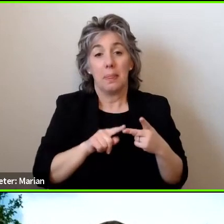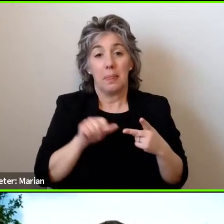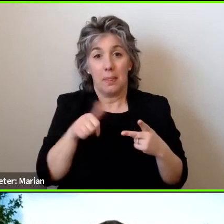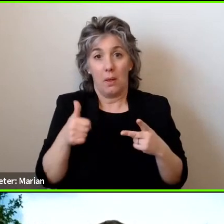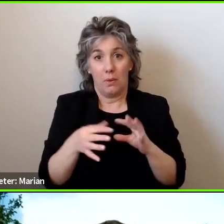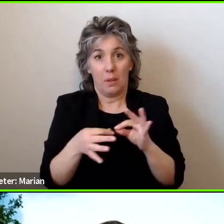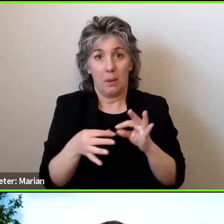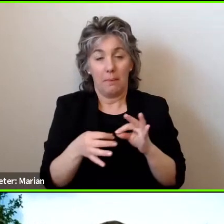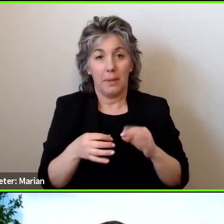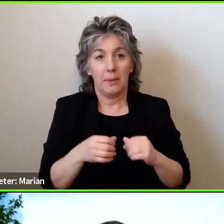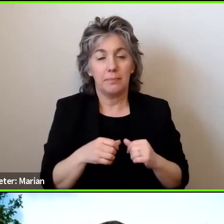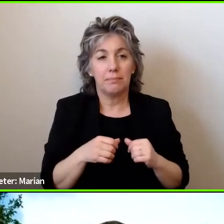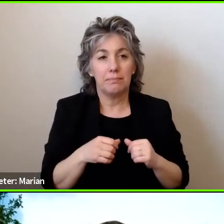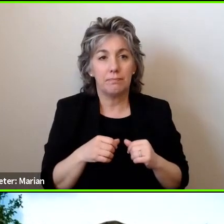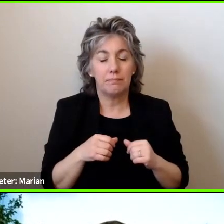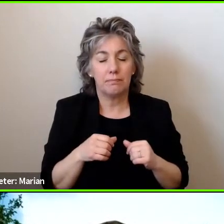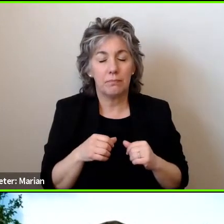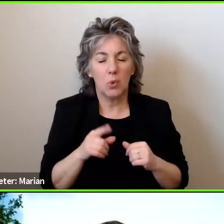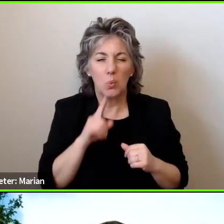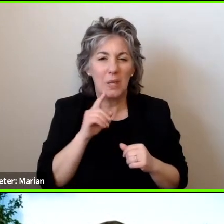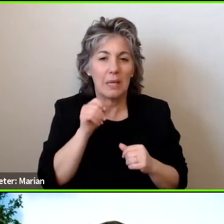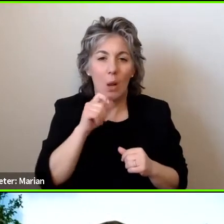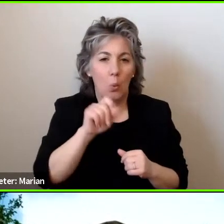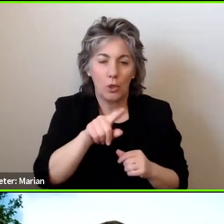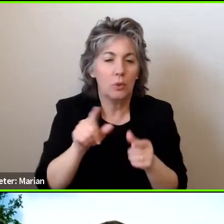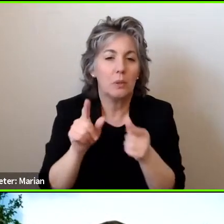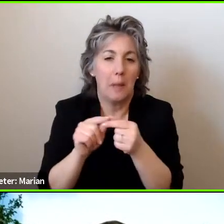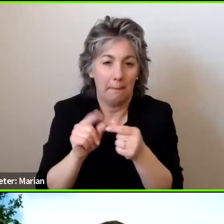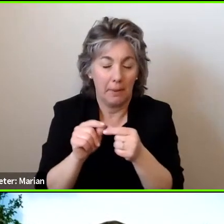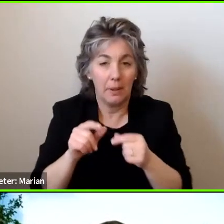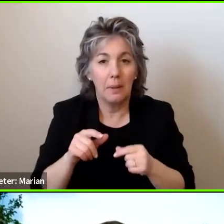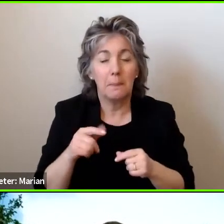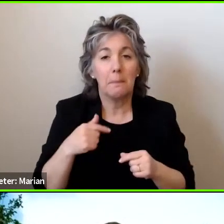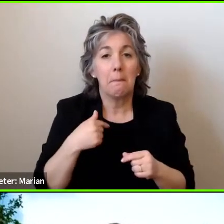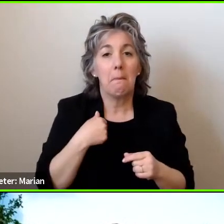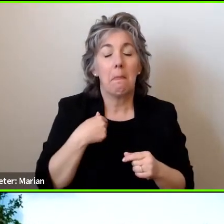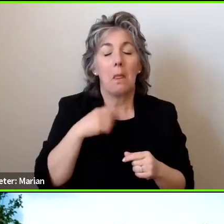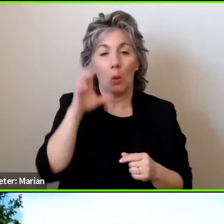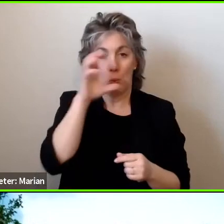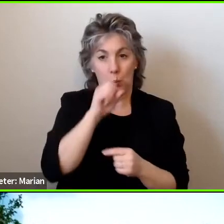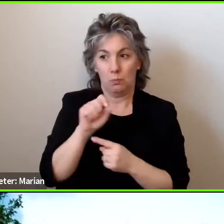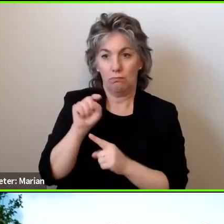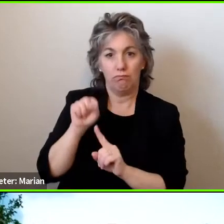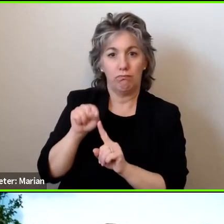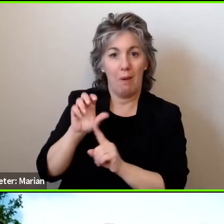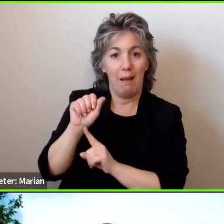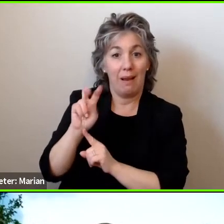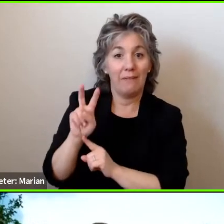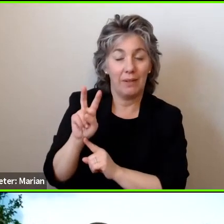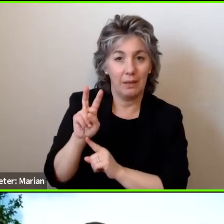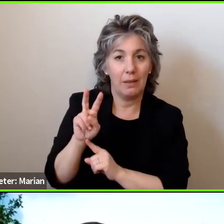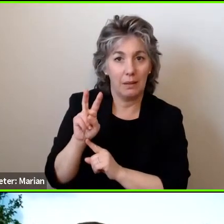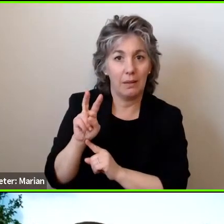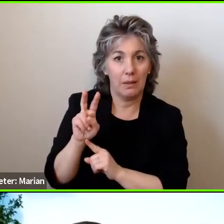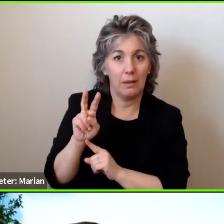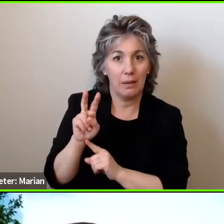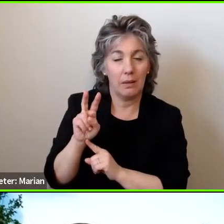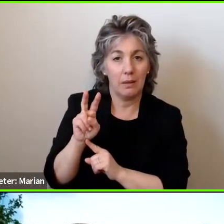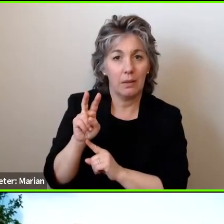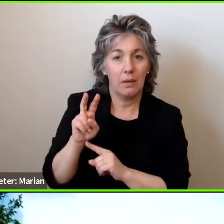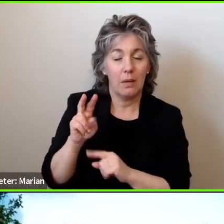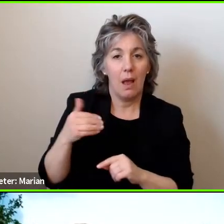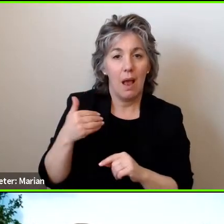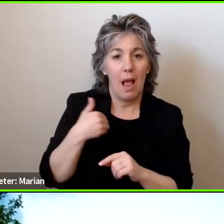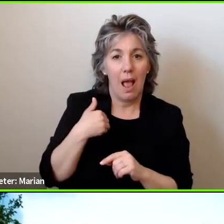of a comment is, is there a way, assuming that AVs have deployable